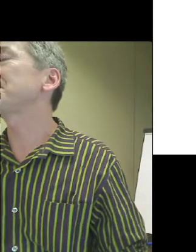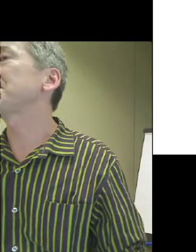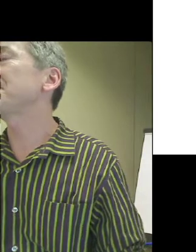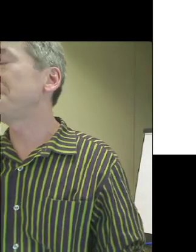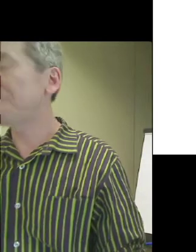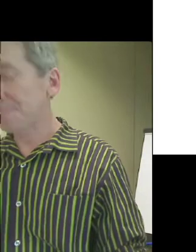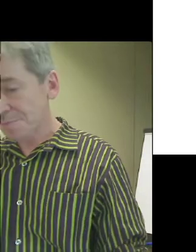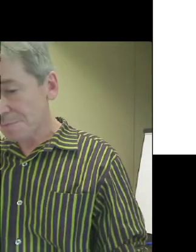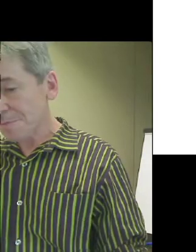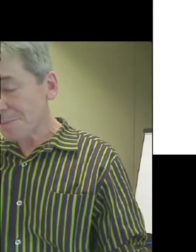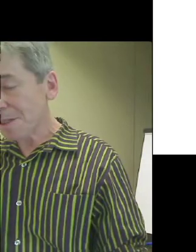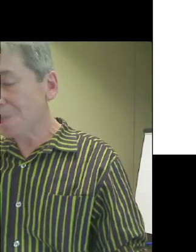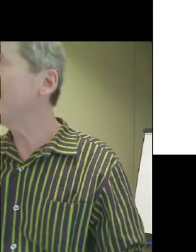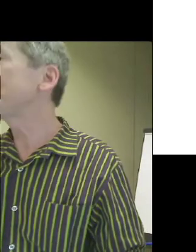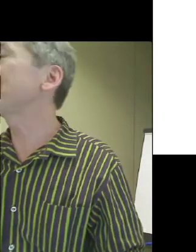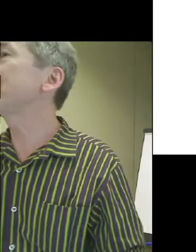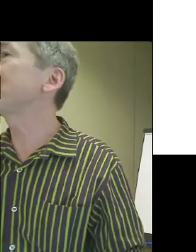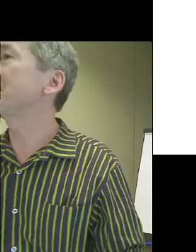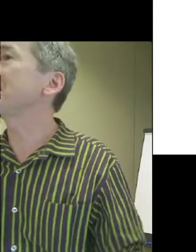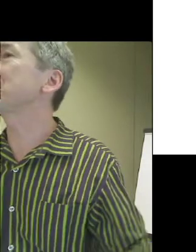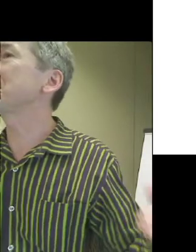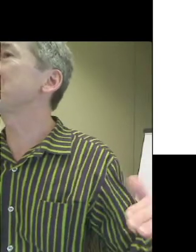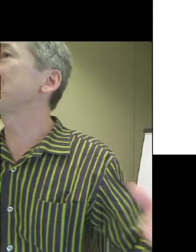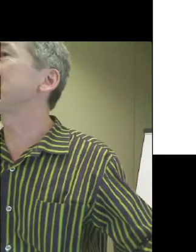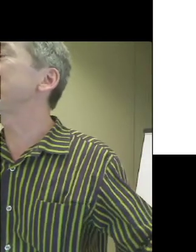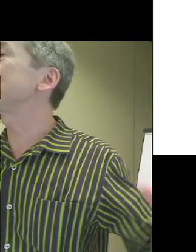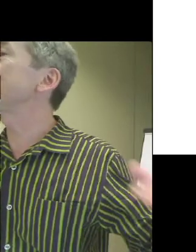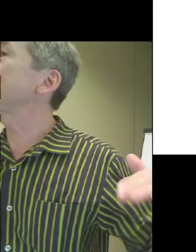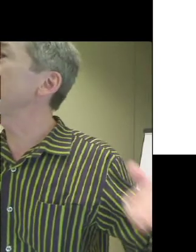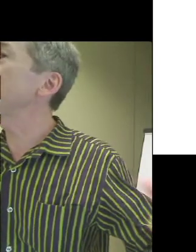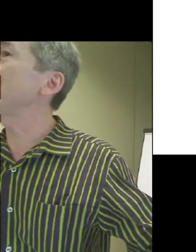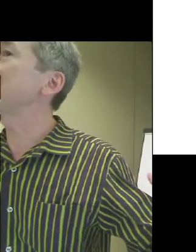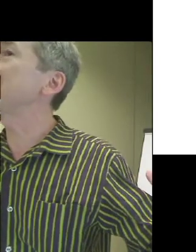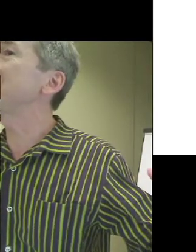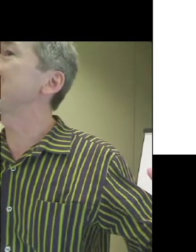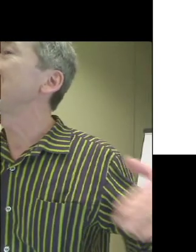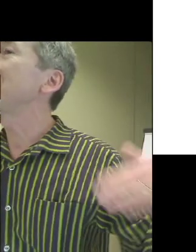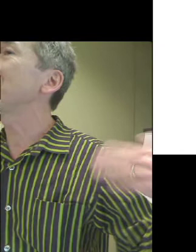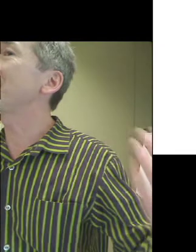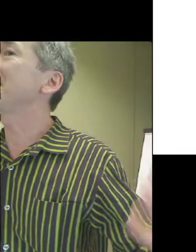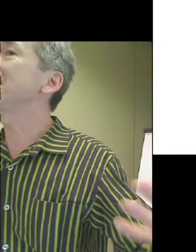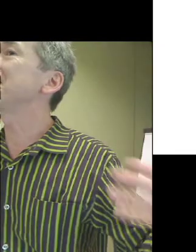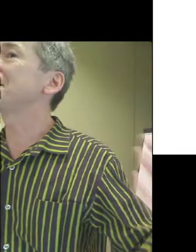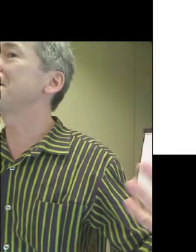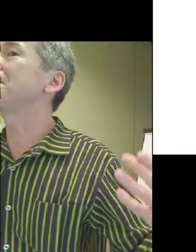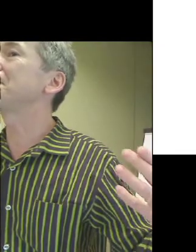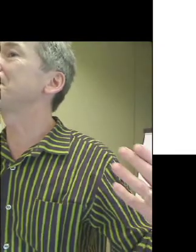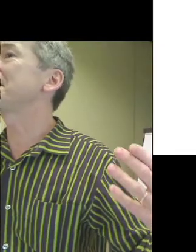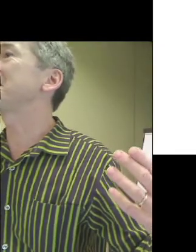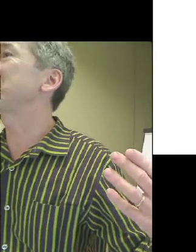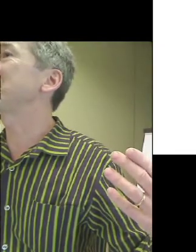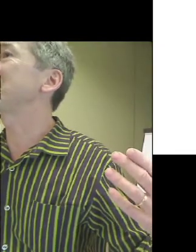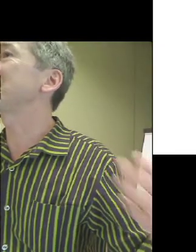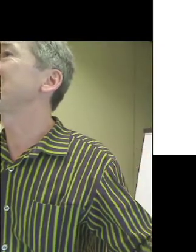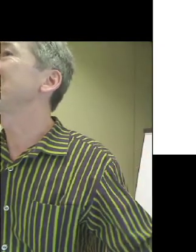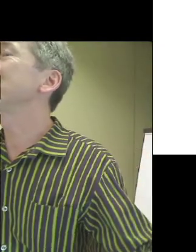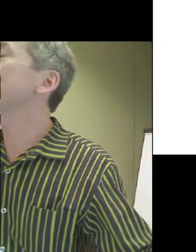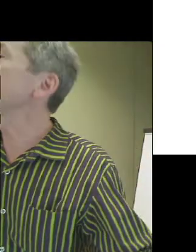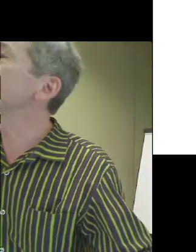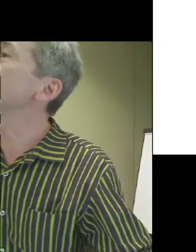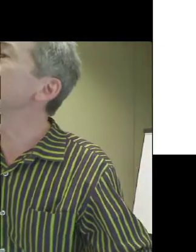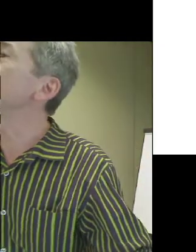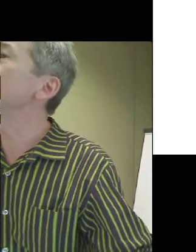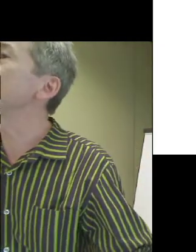we have a picture of a wheelchair user in front of exhibits, a table of exhibits, her eyes at the level of the exhibits,